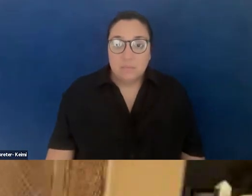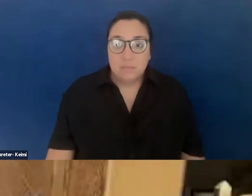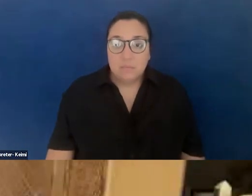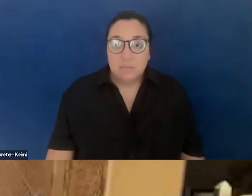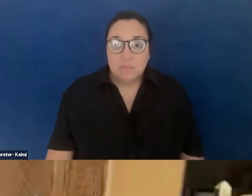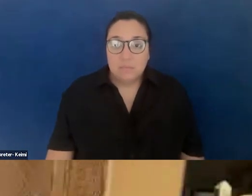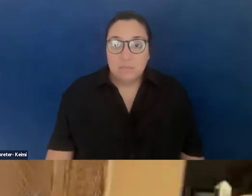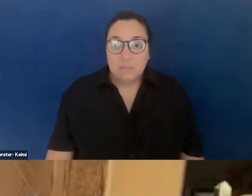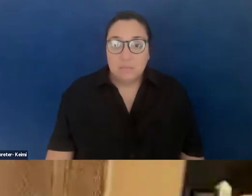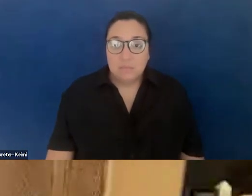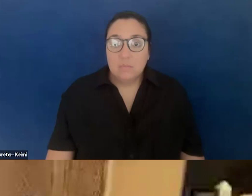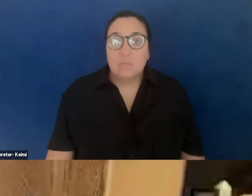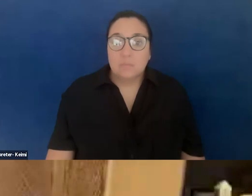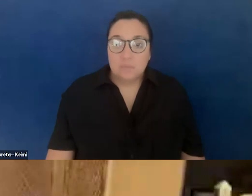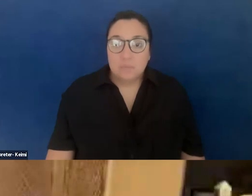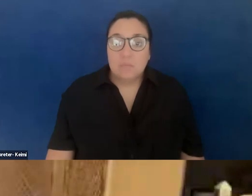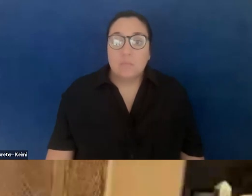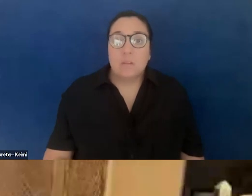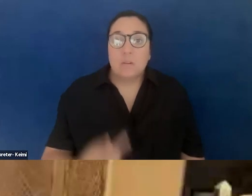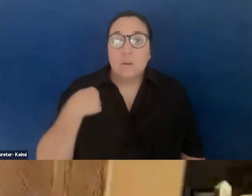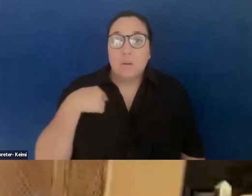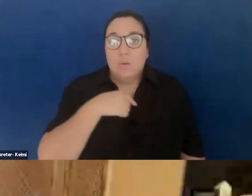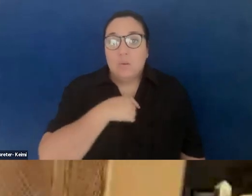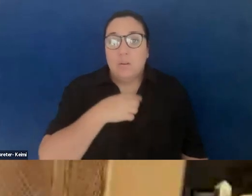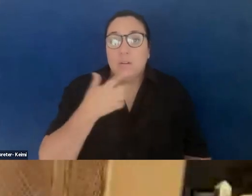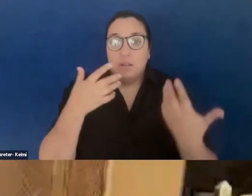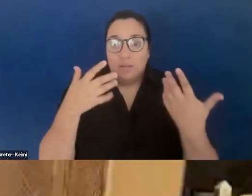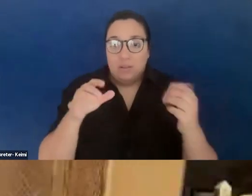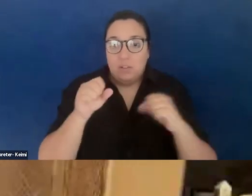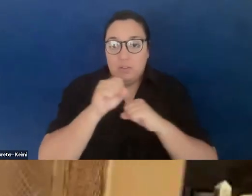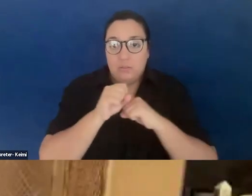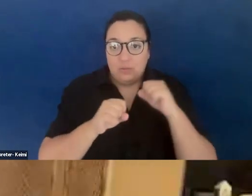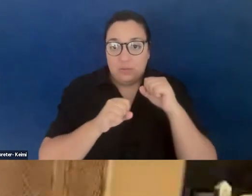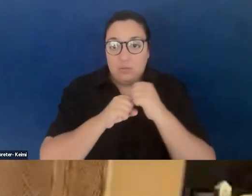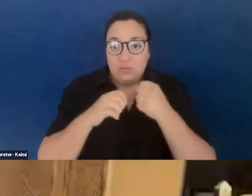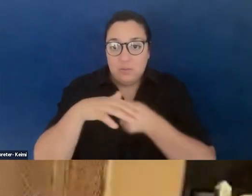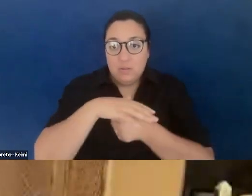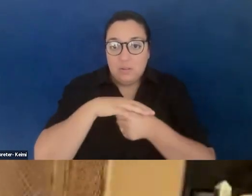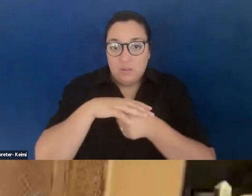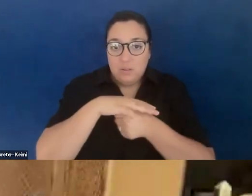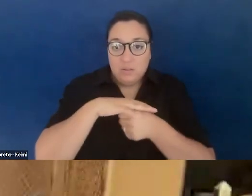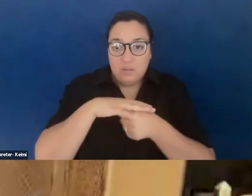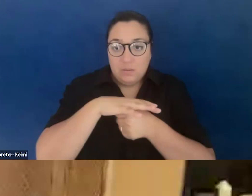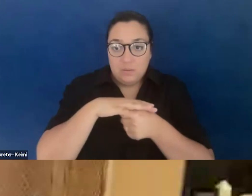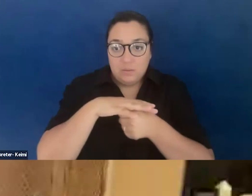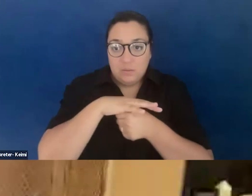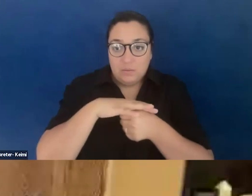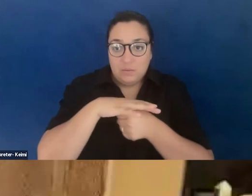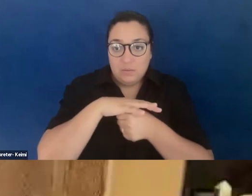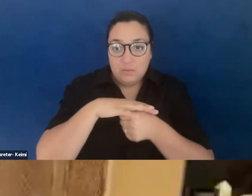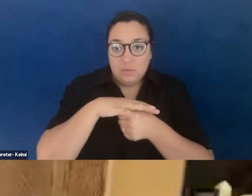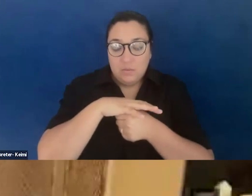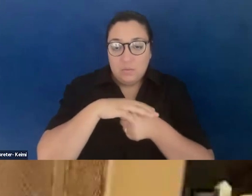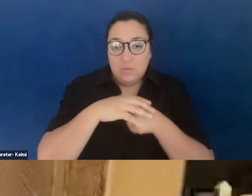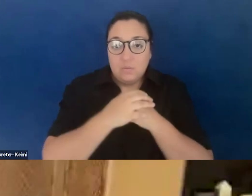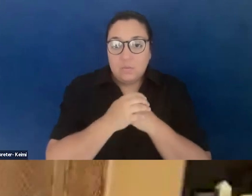structured an unstructured section of this panel, Letters for Palestine. And I guess one of